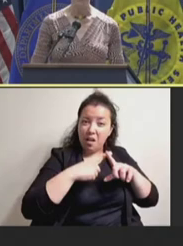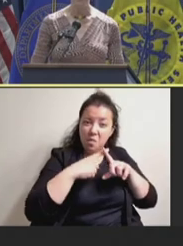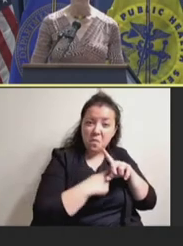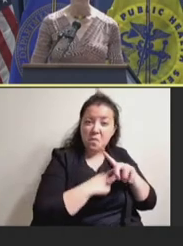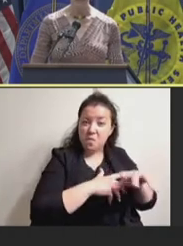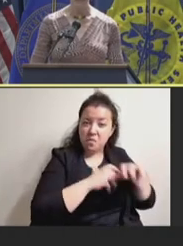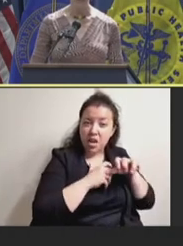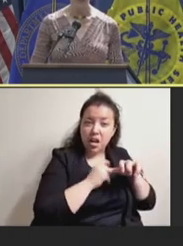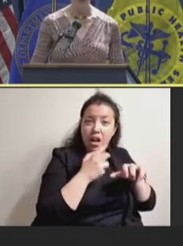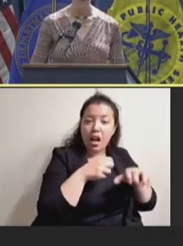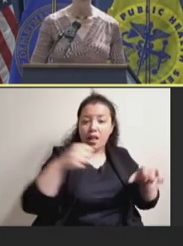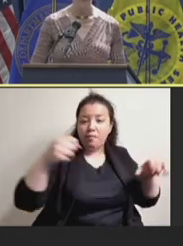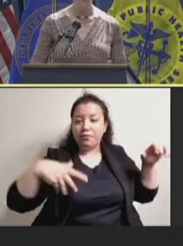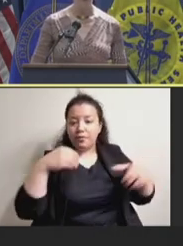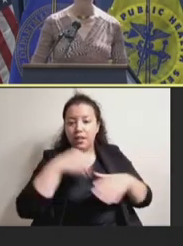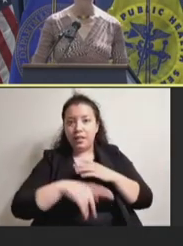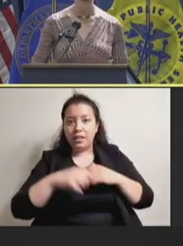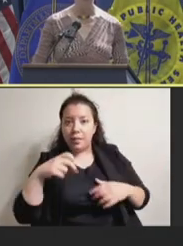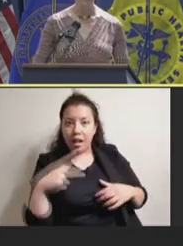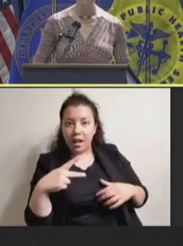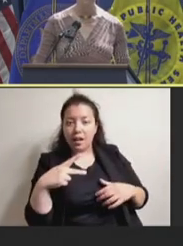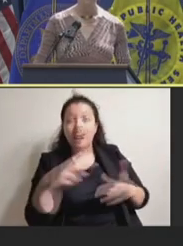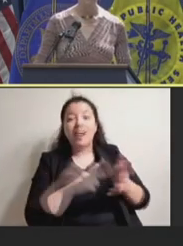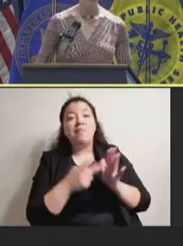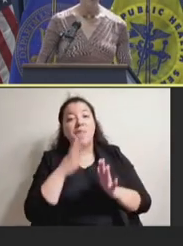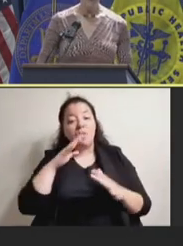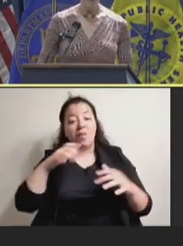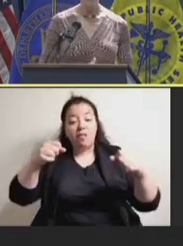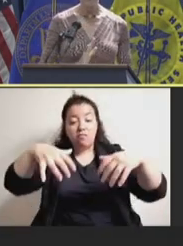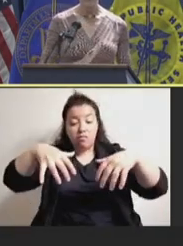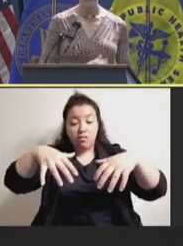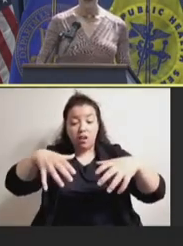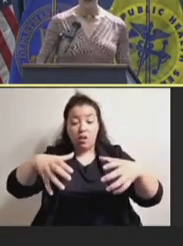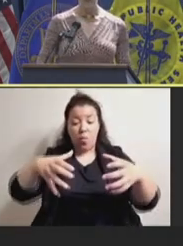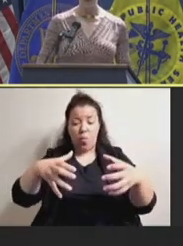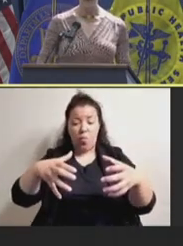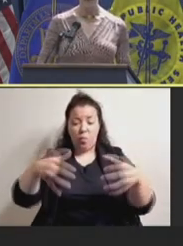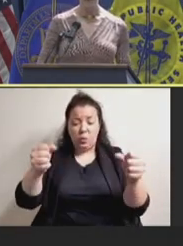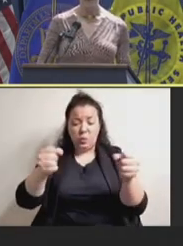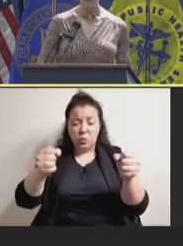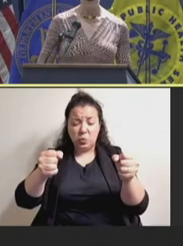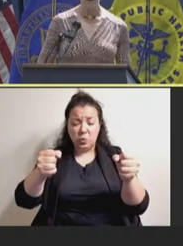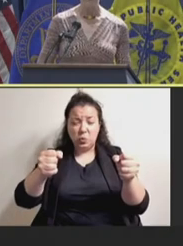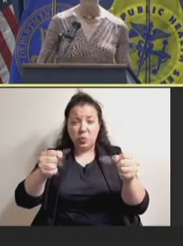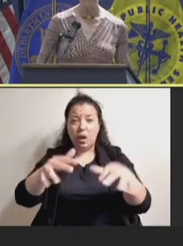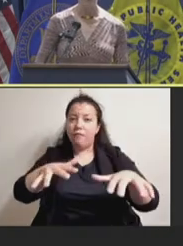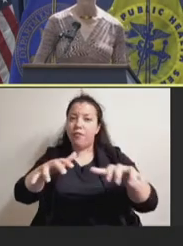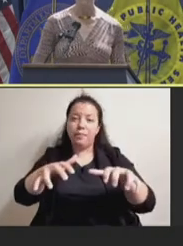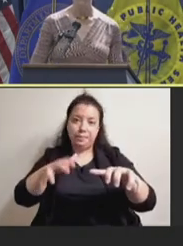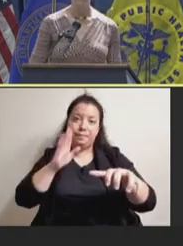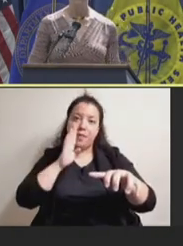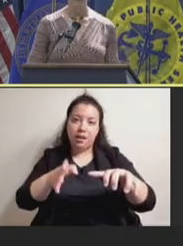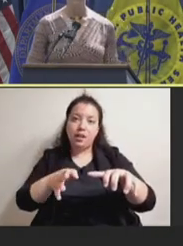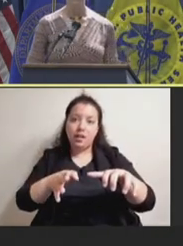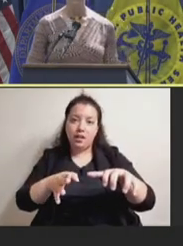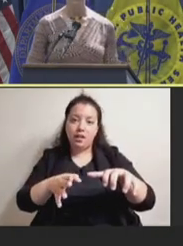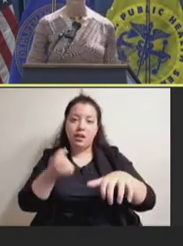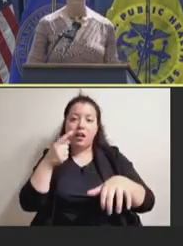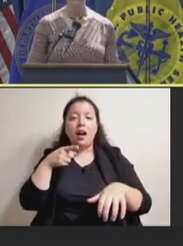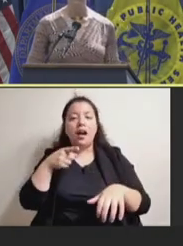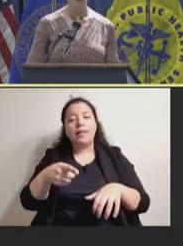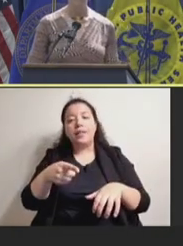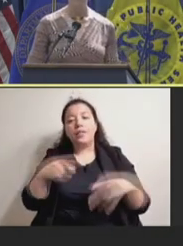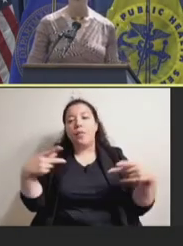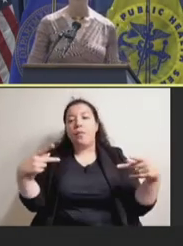reaching freezing temperatures for a number of hours. And this is a kind of worst-case scenario. This is a minus 25 freezer.